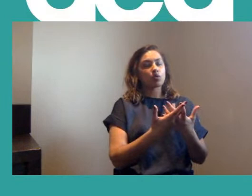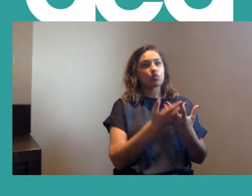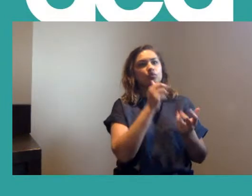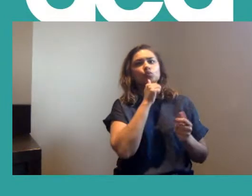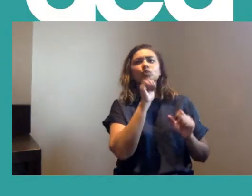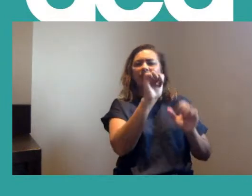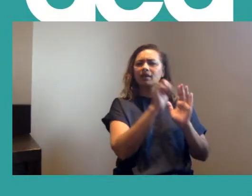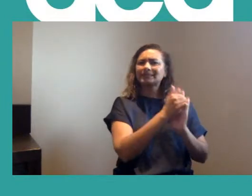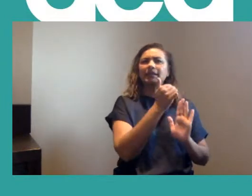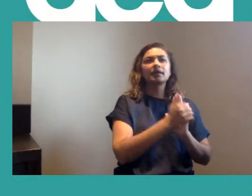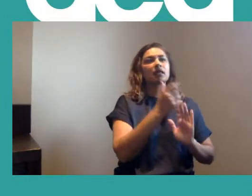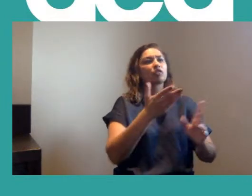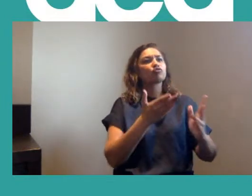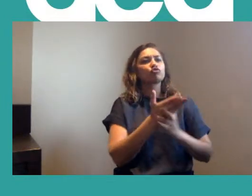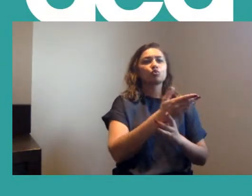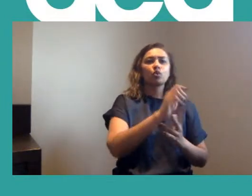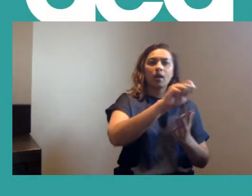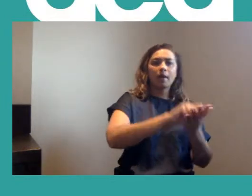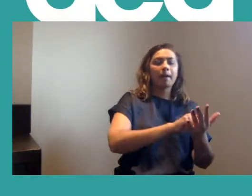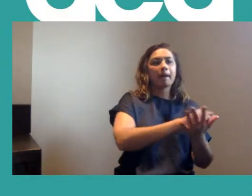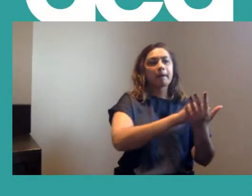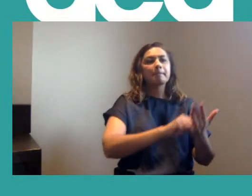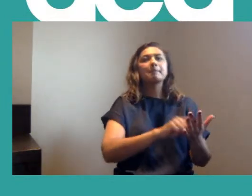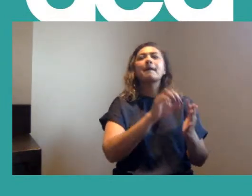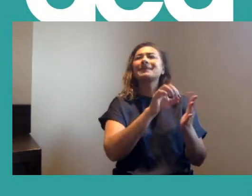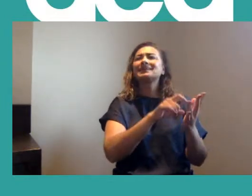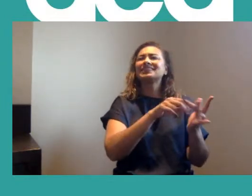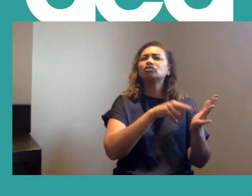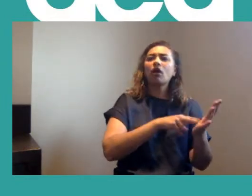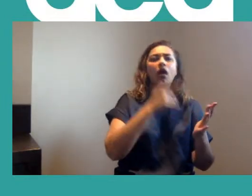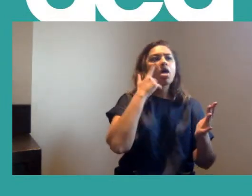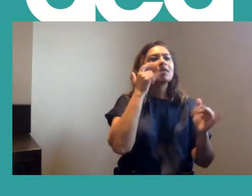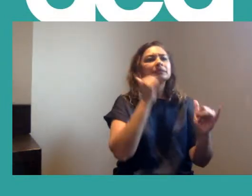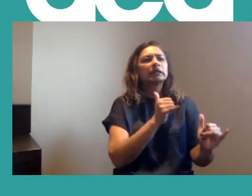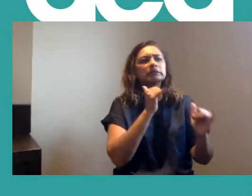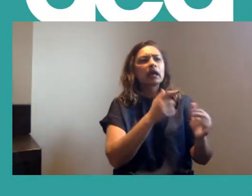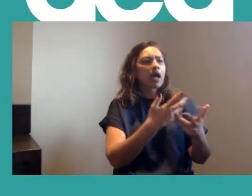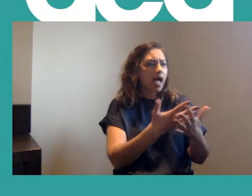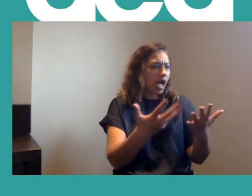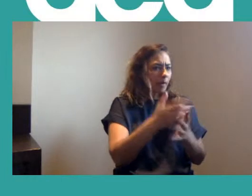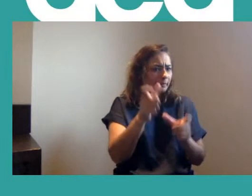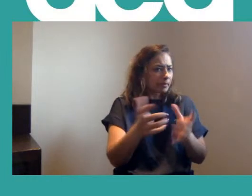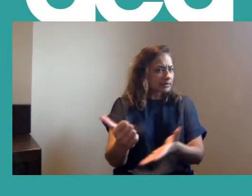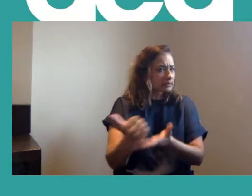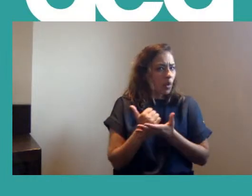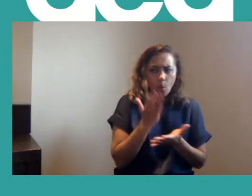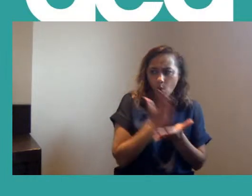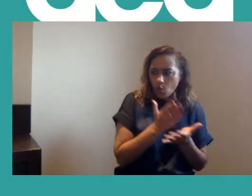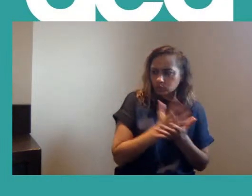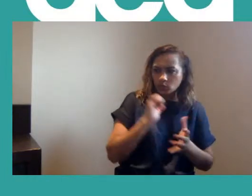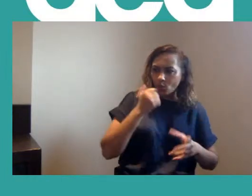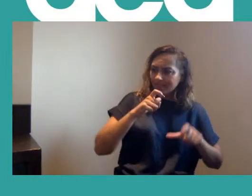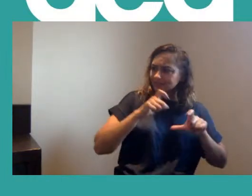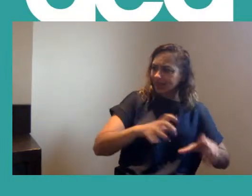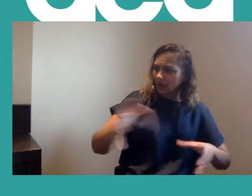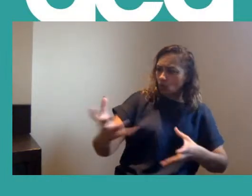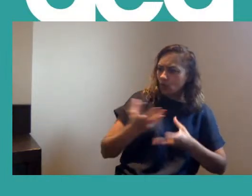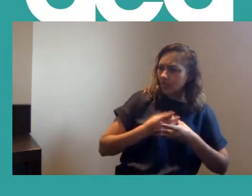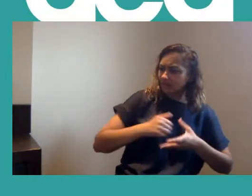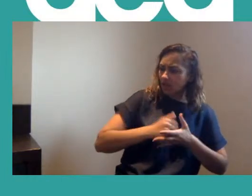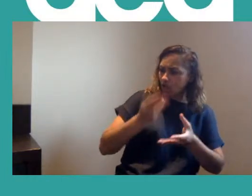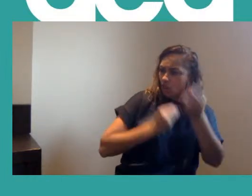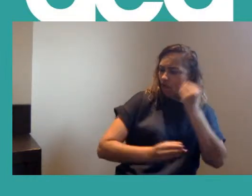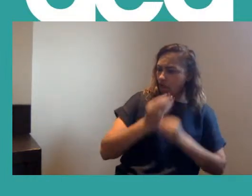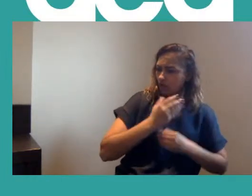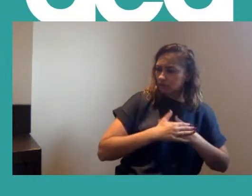doing petitions, which are types of structure tests to see how many people support a campaign, to learn things about what